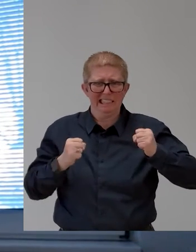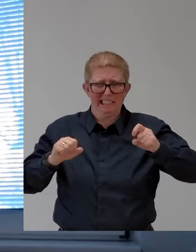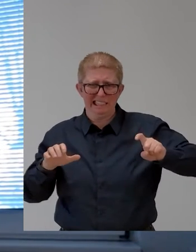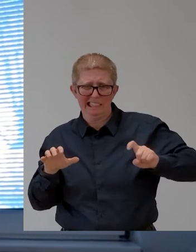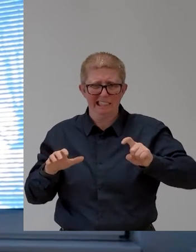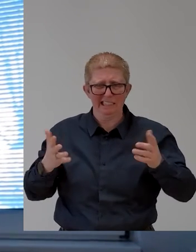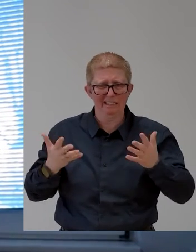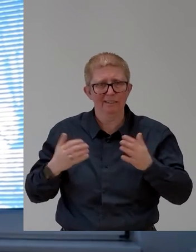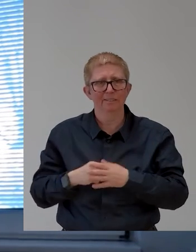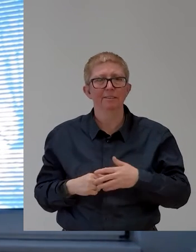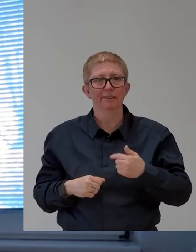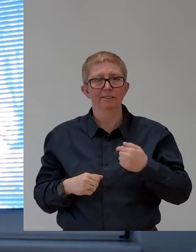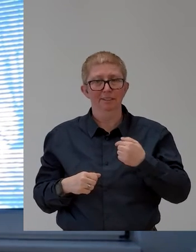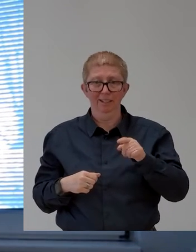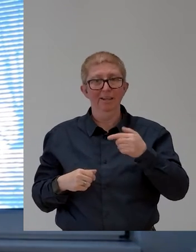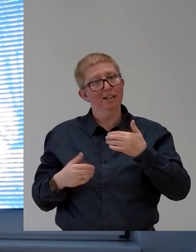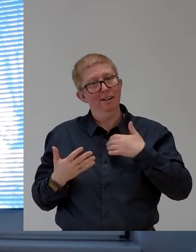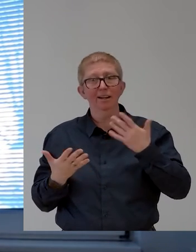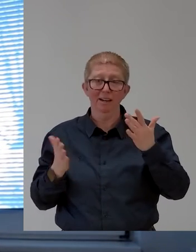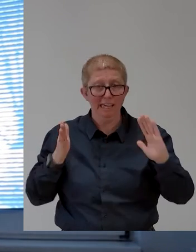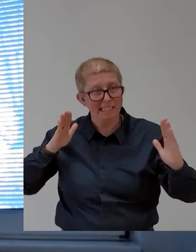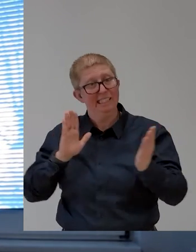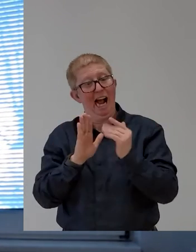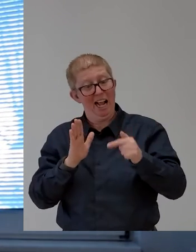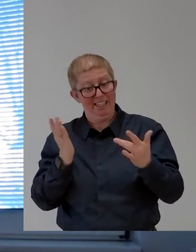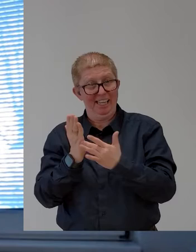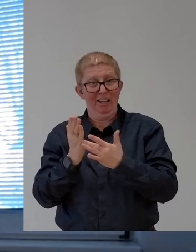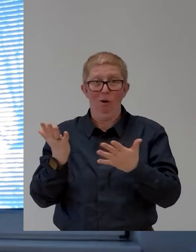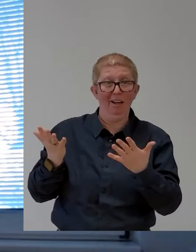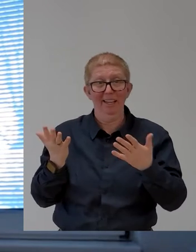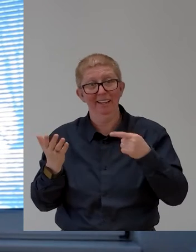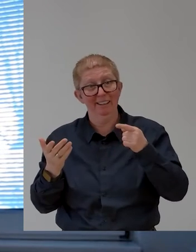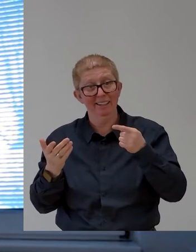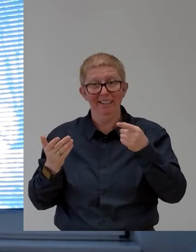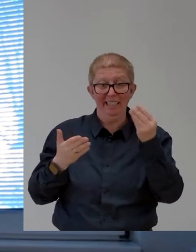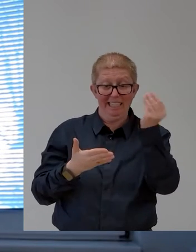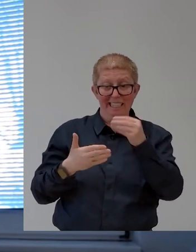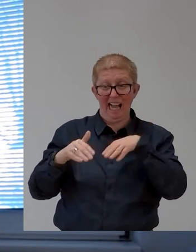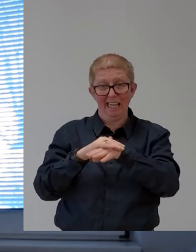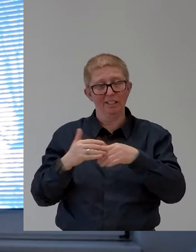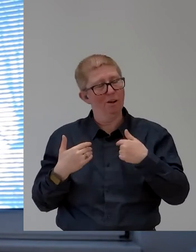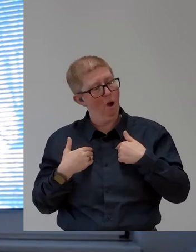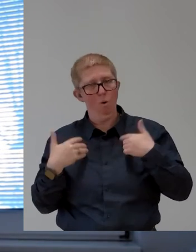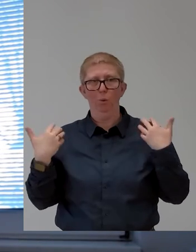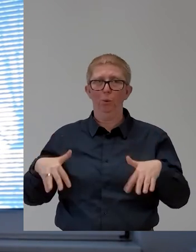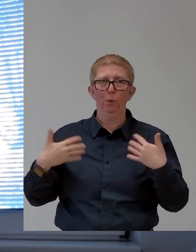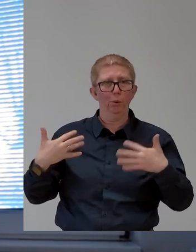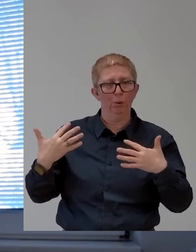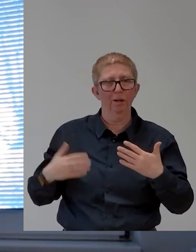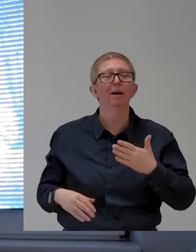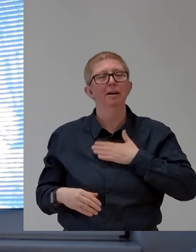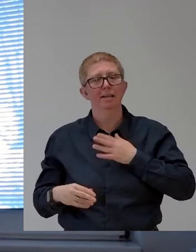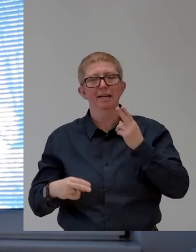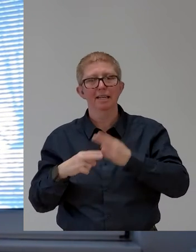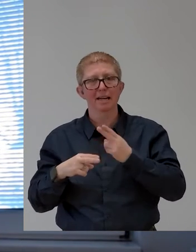part of the issue of technology when it's designed accessibly. So, yeah, my name is Shadi Abouzara. I'm